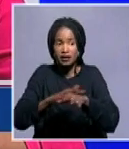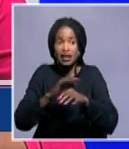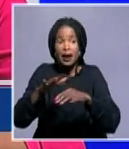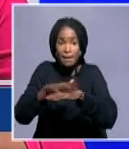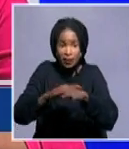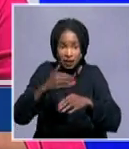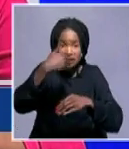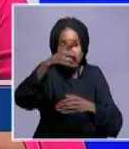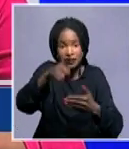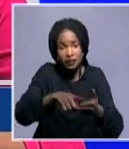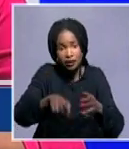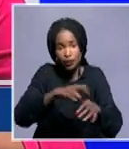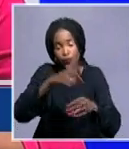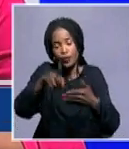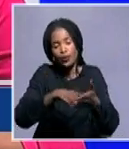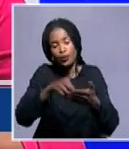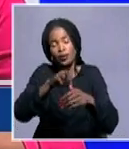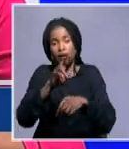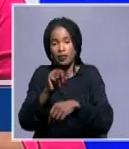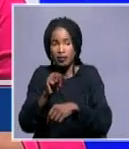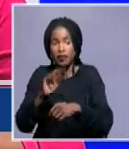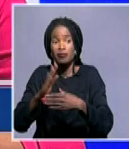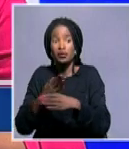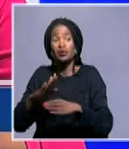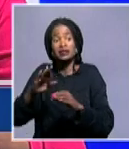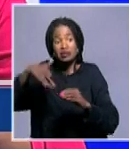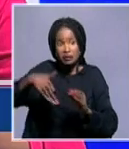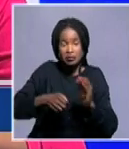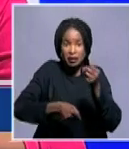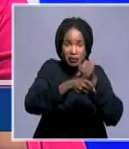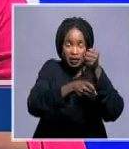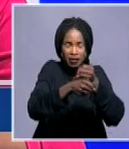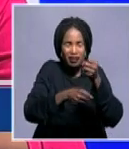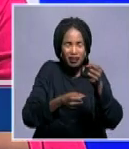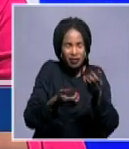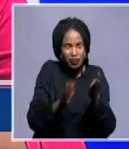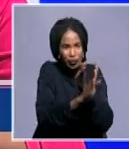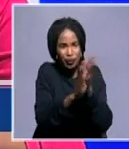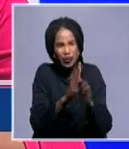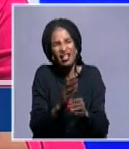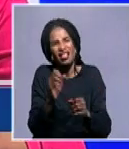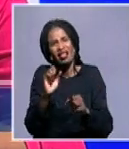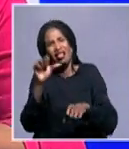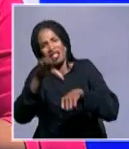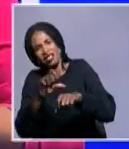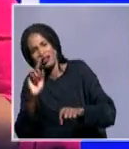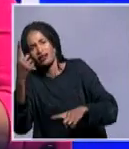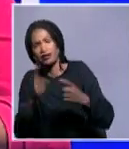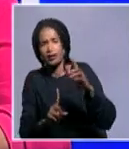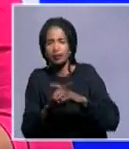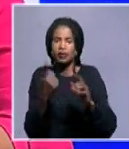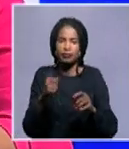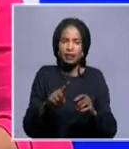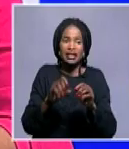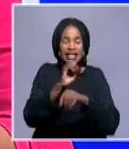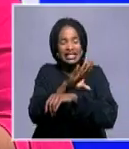their elections in November. So it has been successful. Of course, there are also always hiccups in there, but overall, really, the